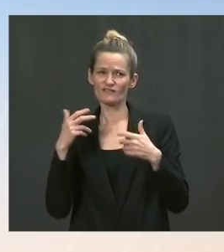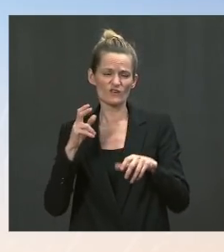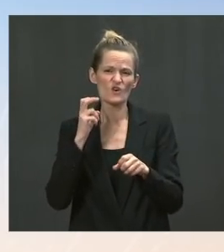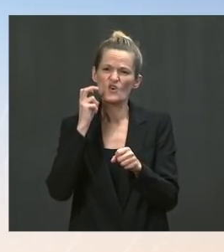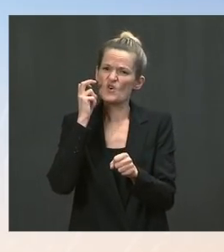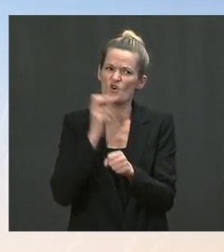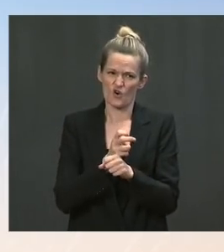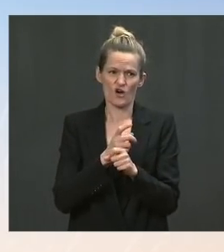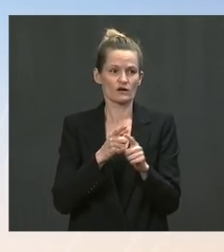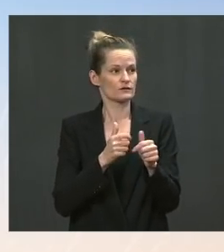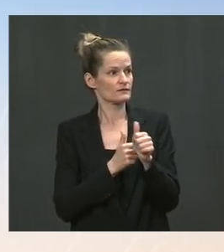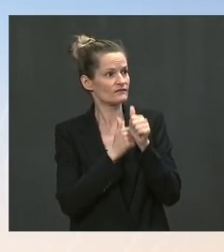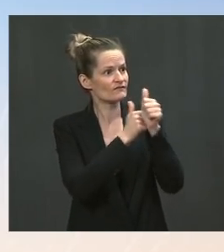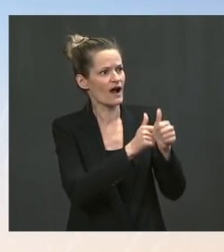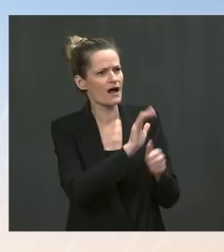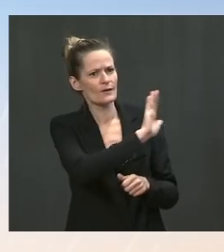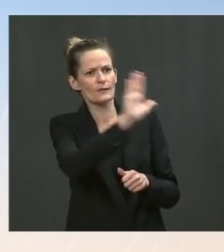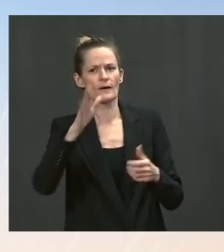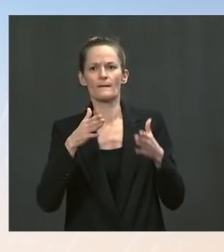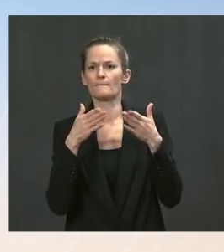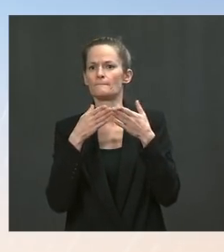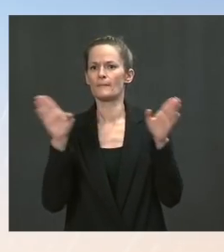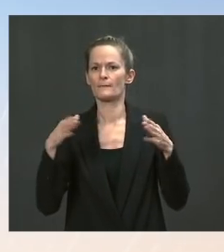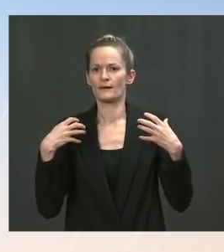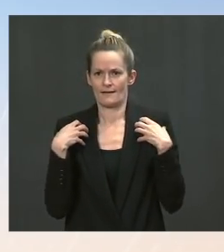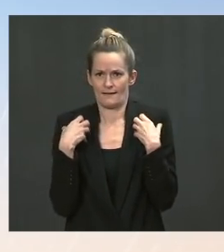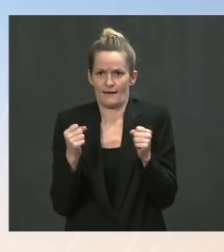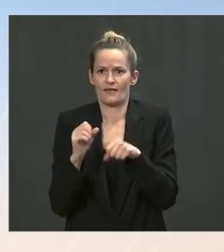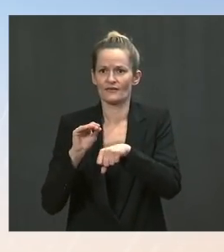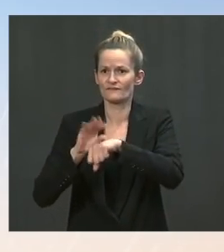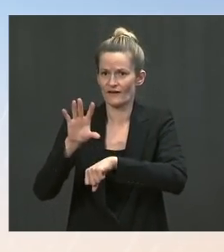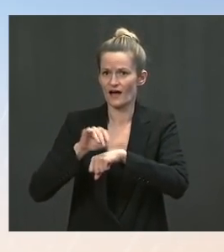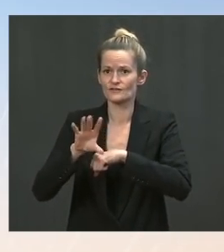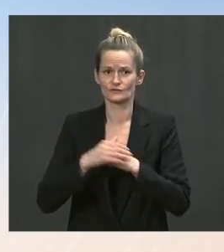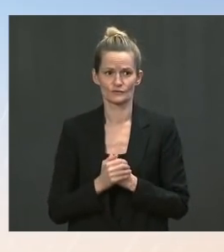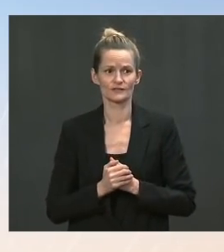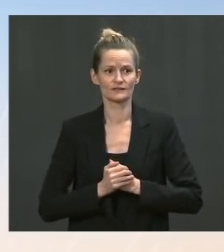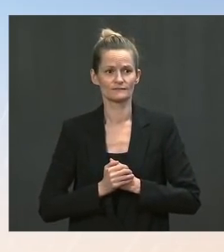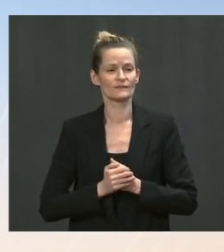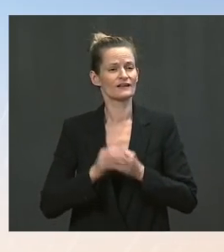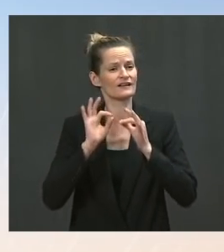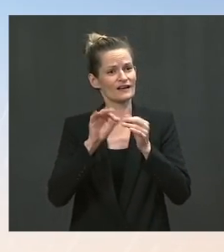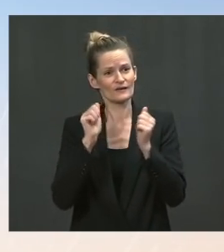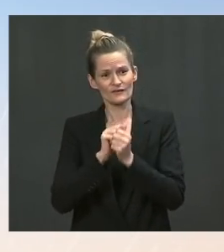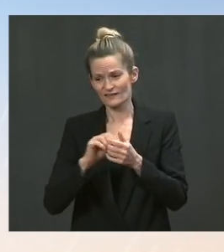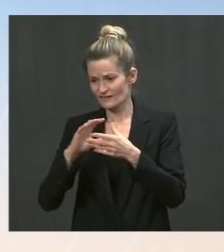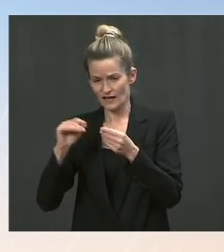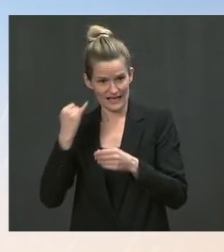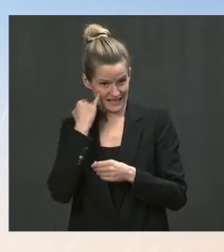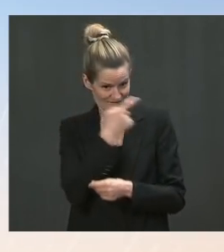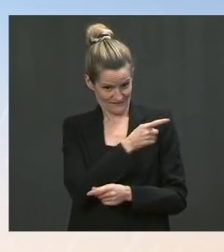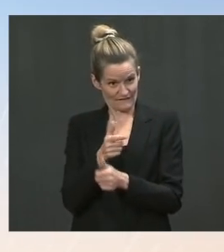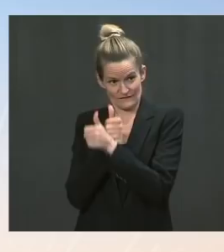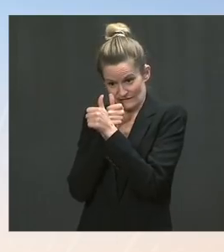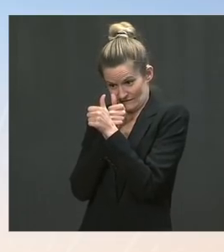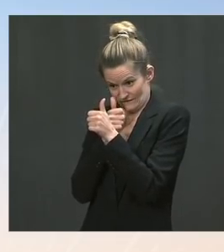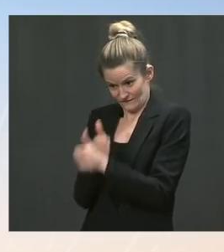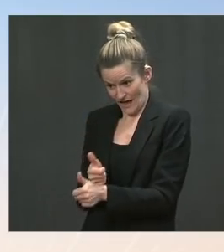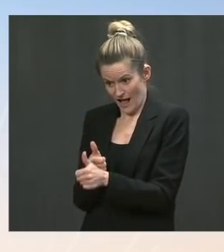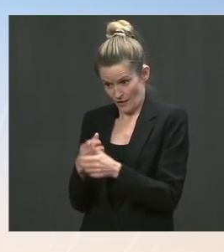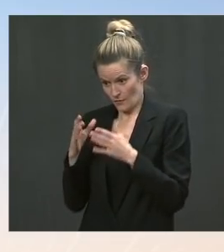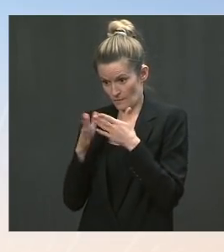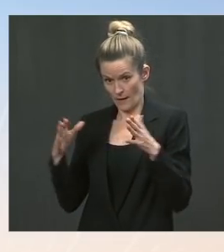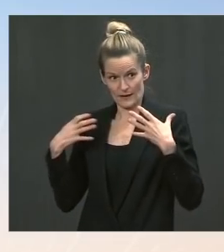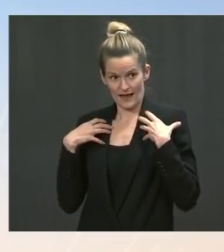And our message continues to be that if you don't want to abide by public health guidelines, don't want to use your role